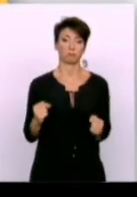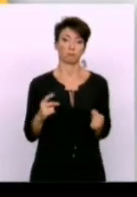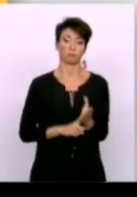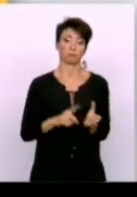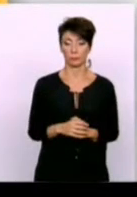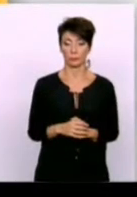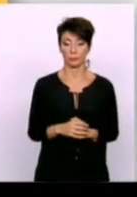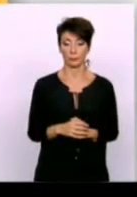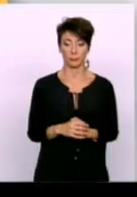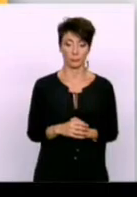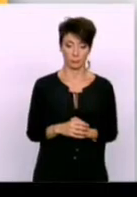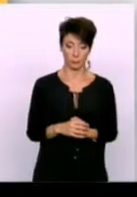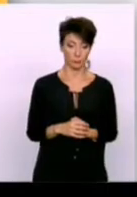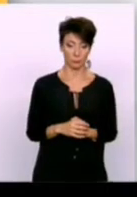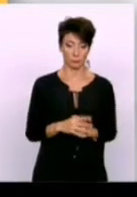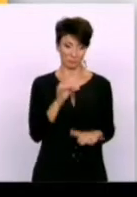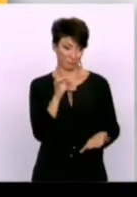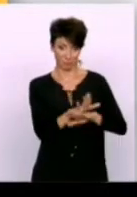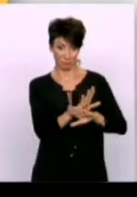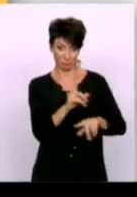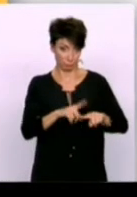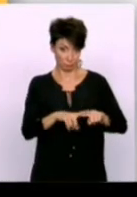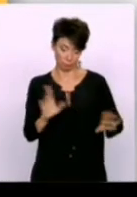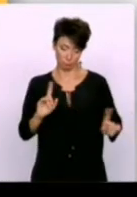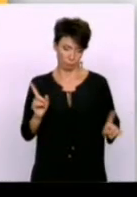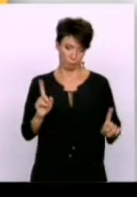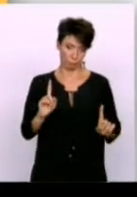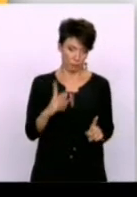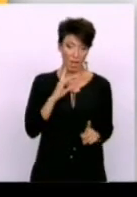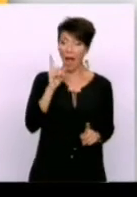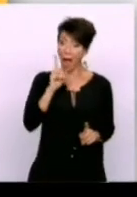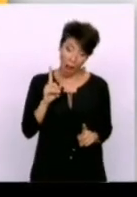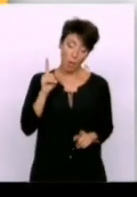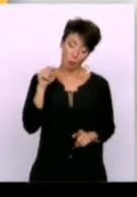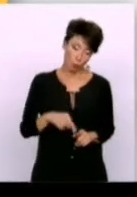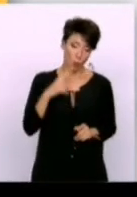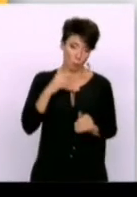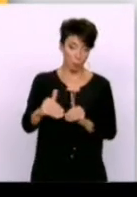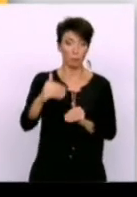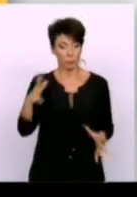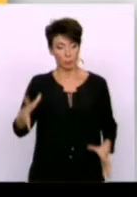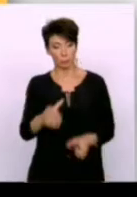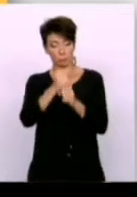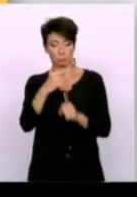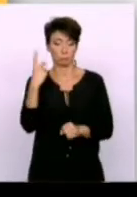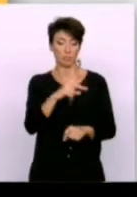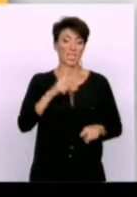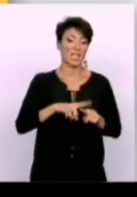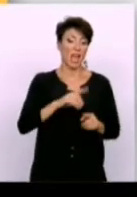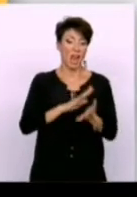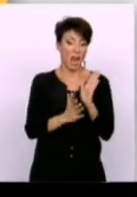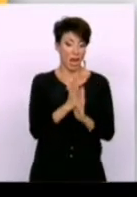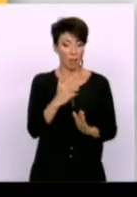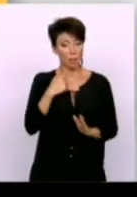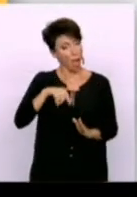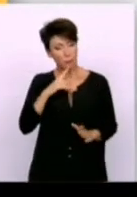its values. It is not on the table, but it is up to Greece to stick to what has been agreed and I